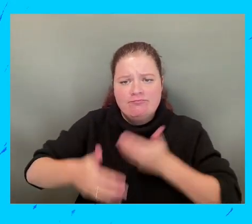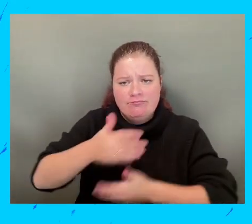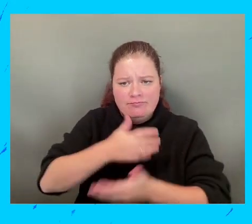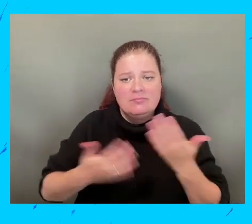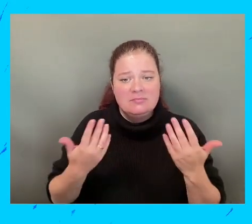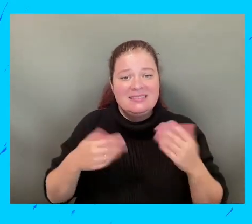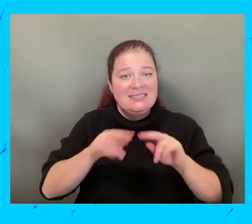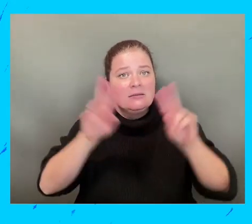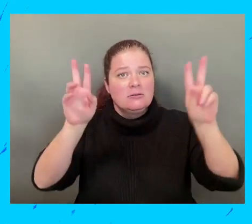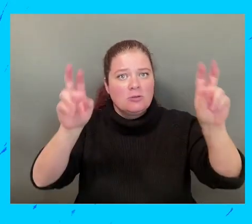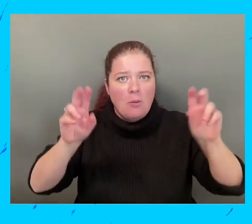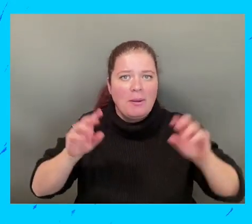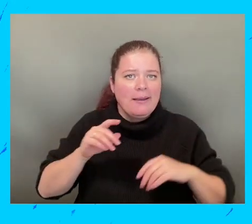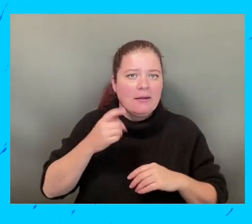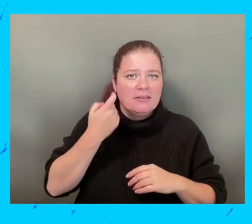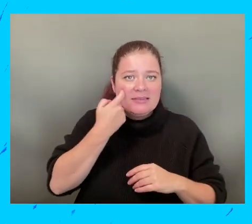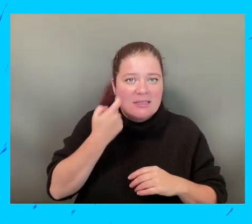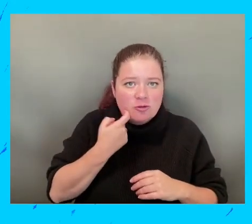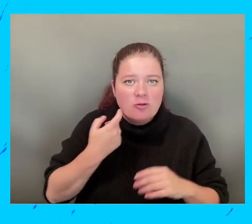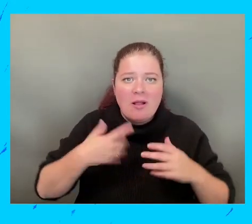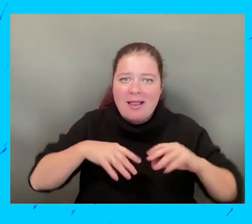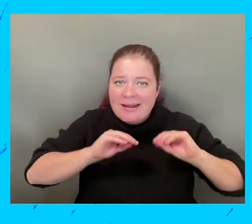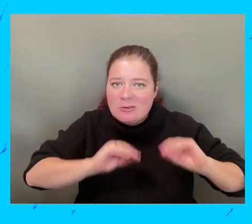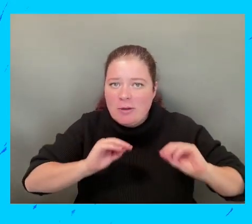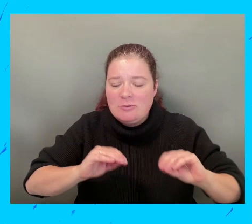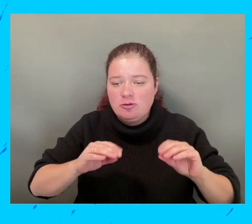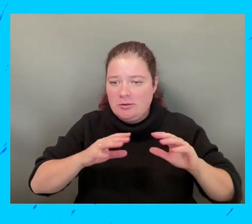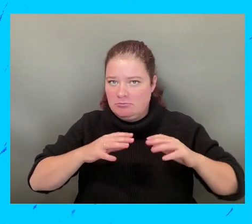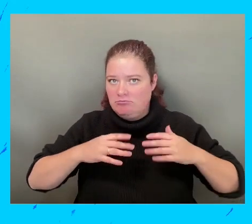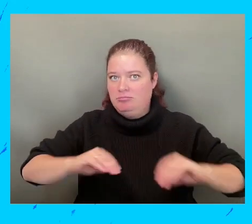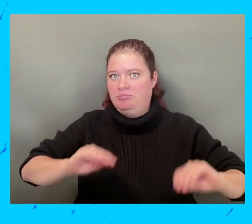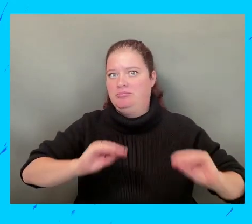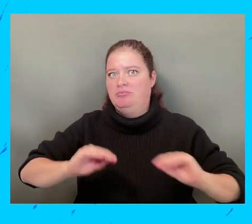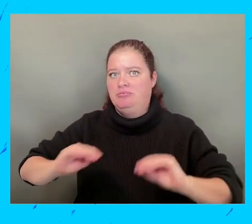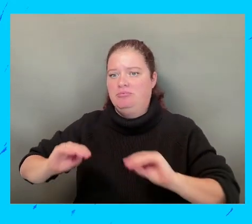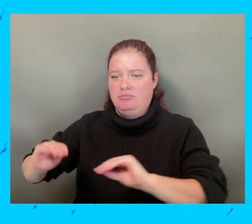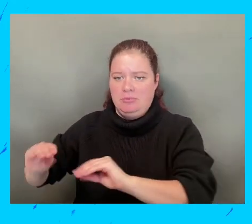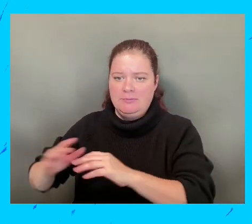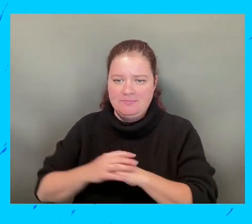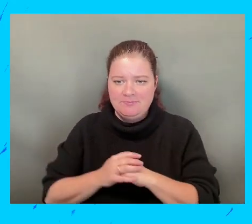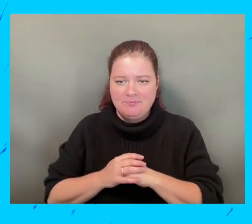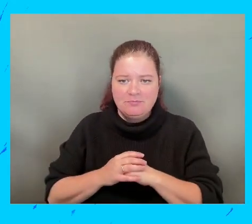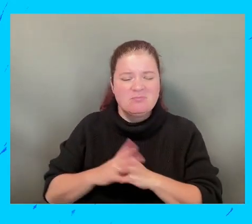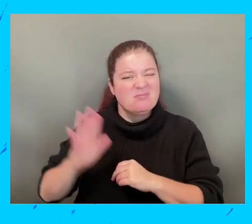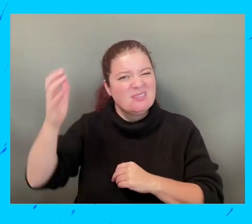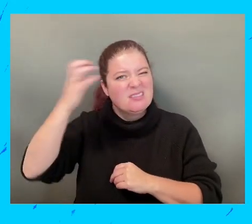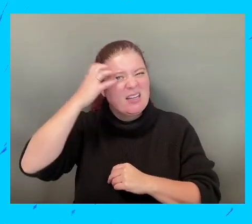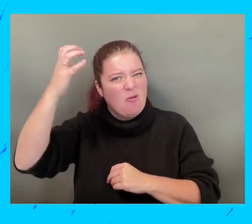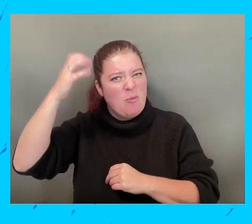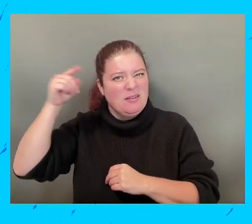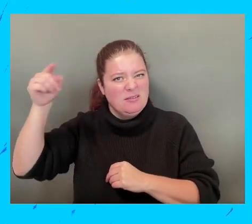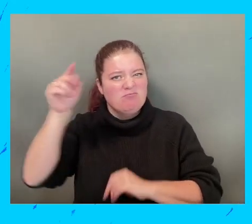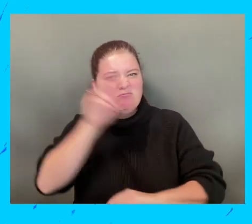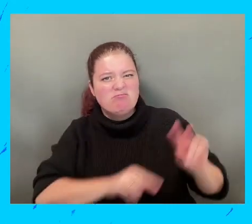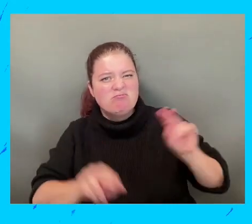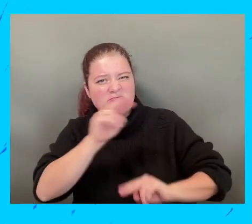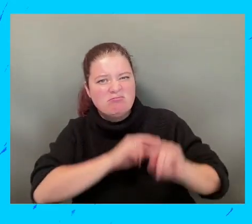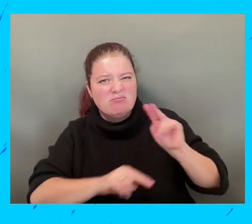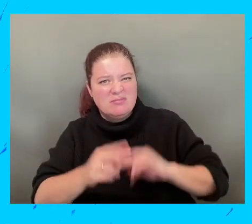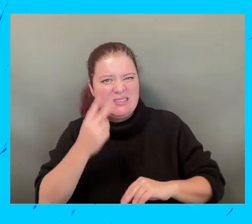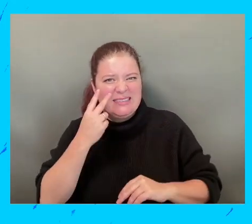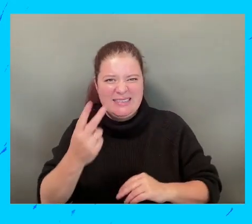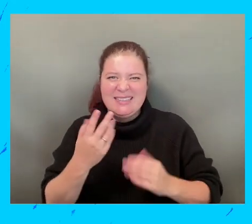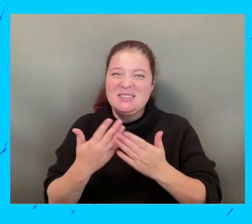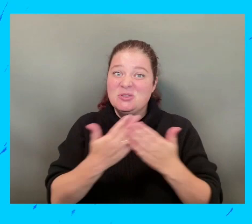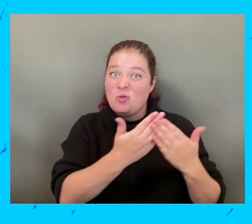also have access to education information and the school but as